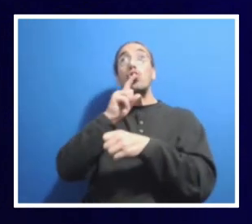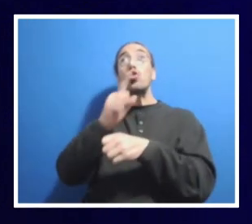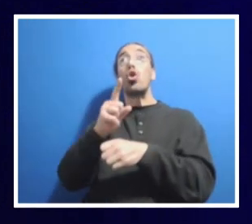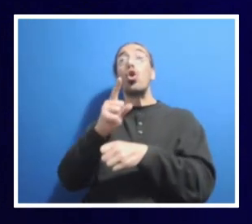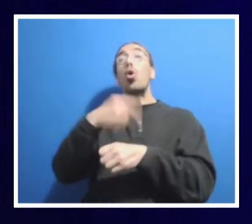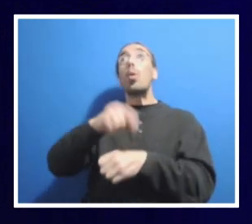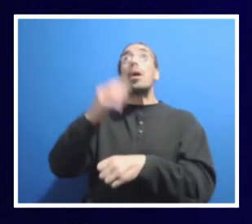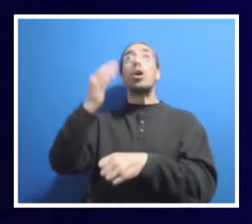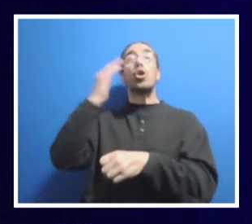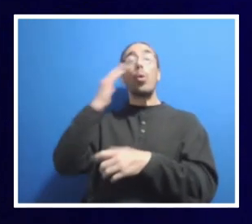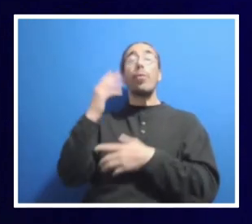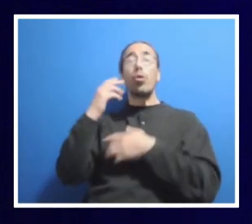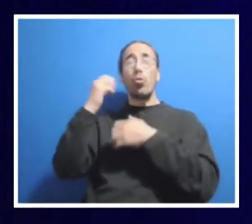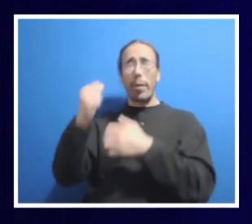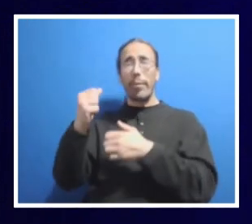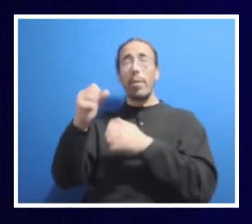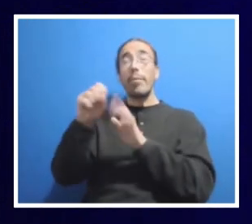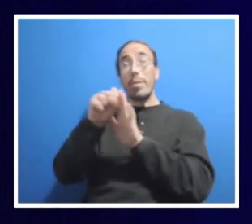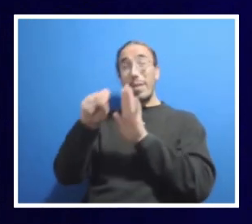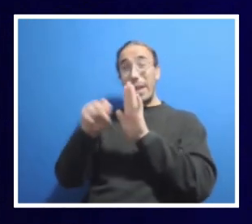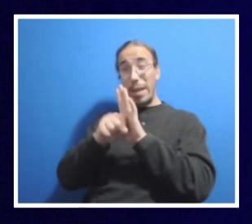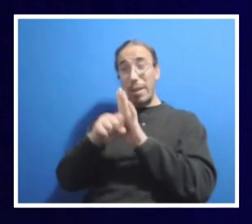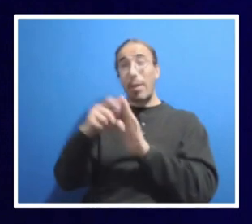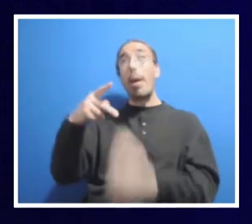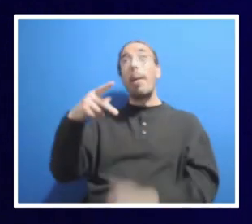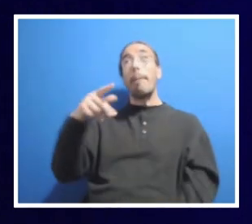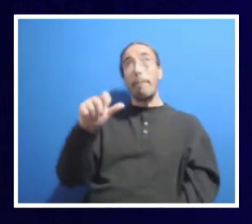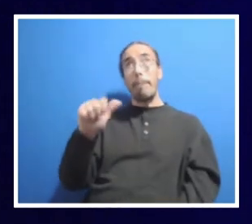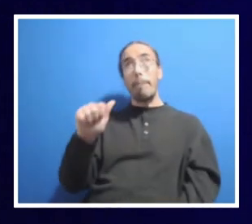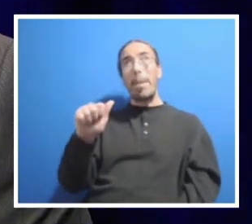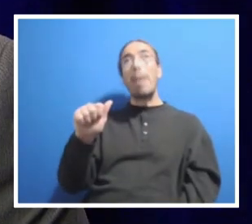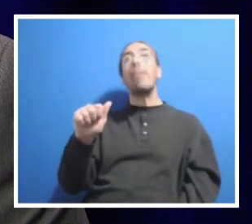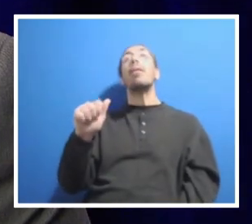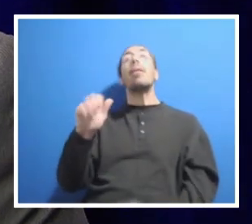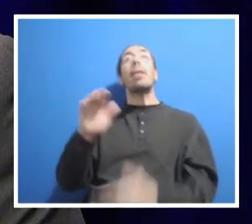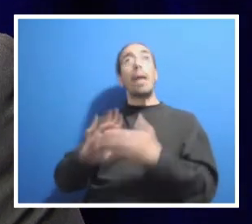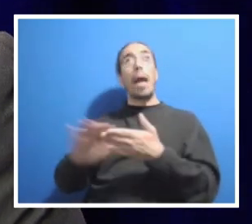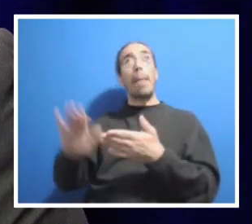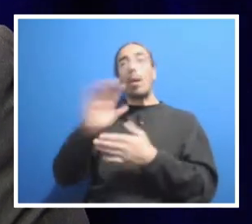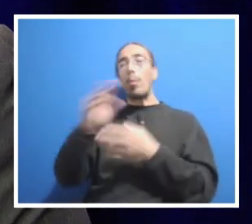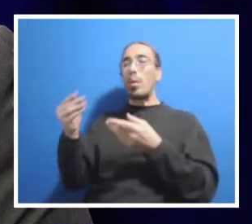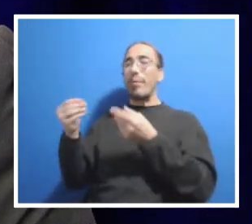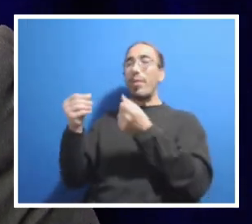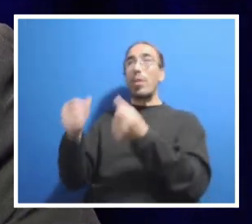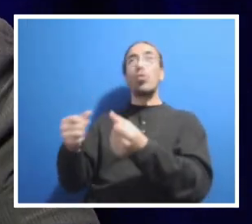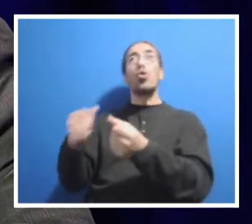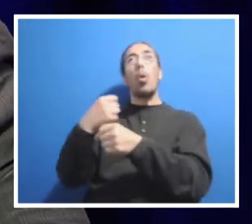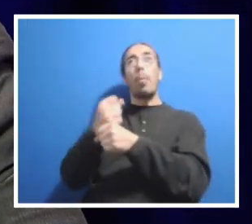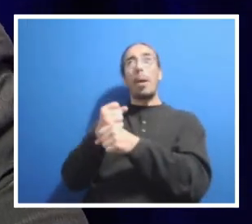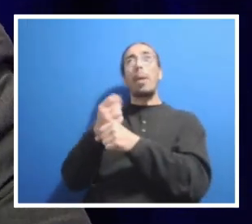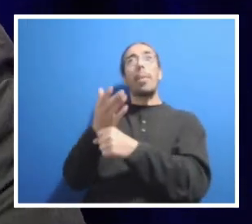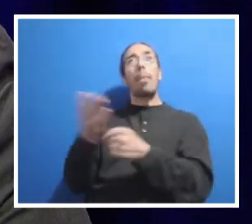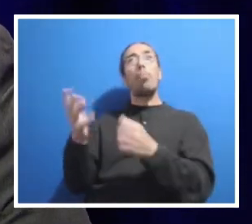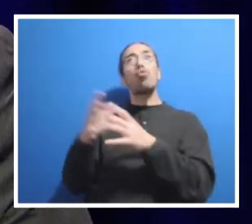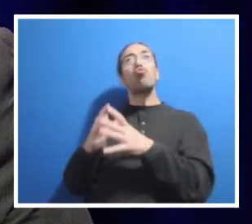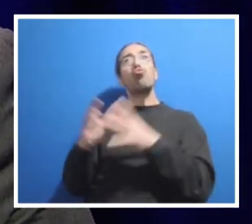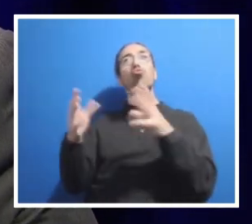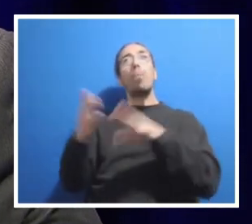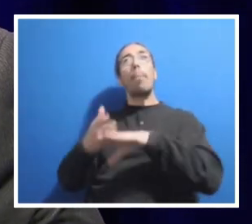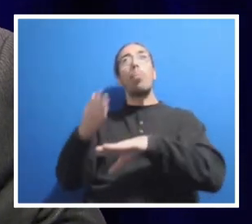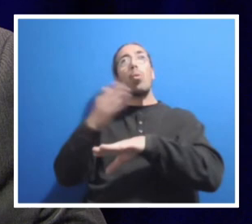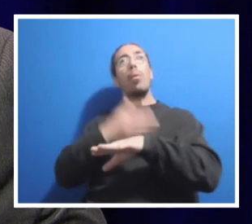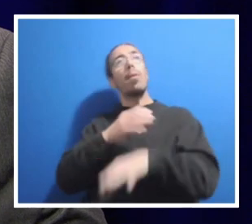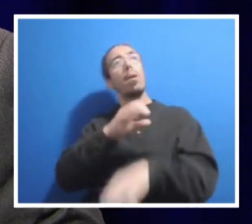strength of the Commonwealth campuses and invest in them to grow. Thank you. Justin, I'd like to ask you,